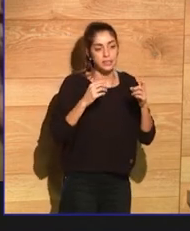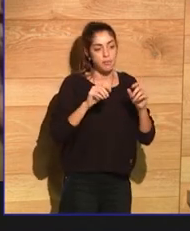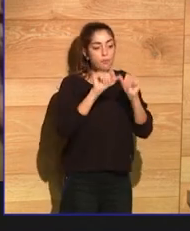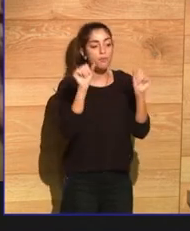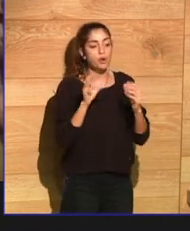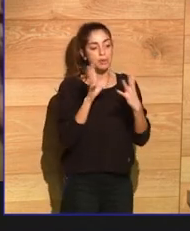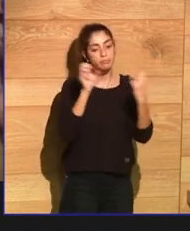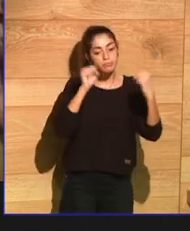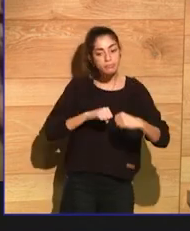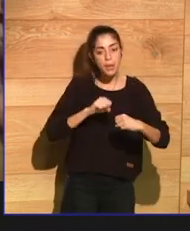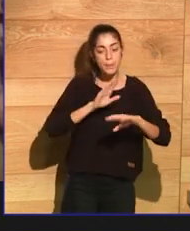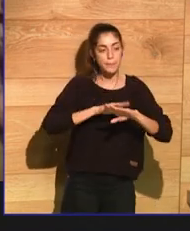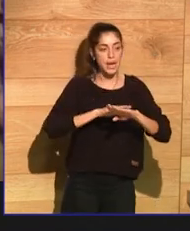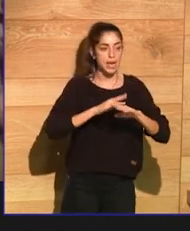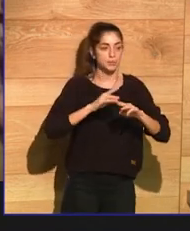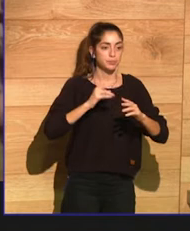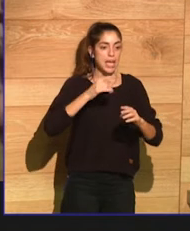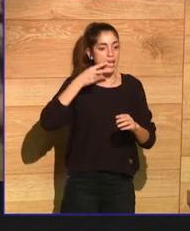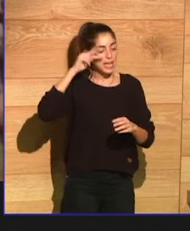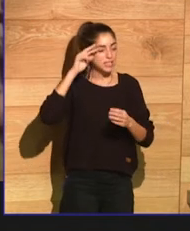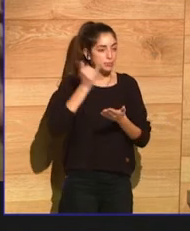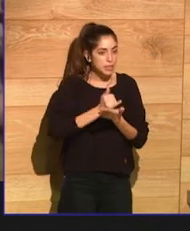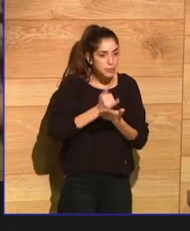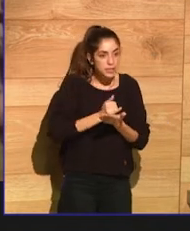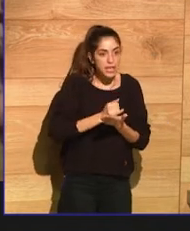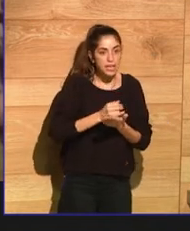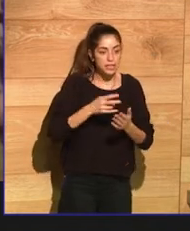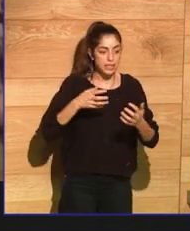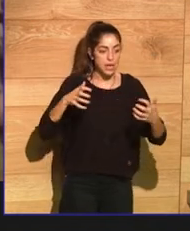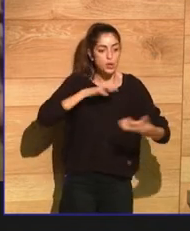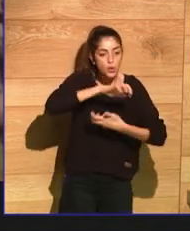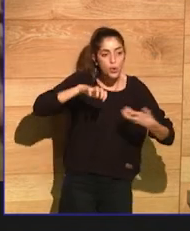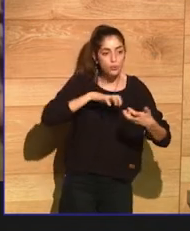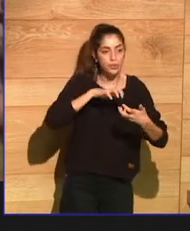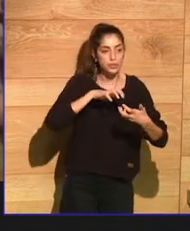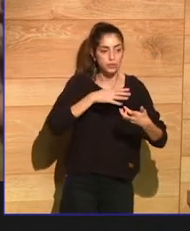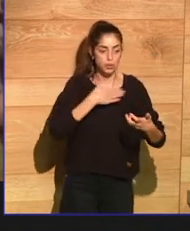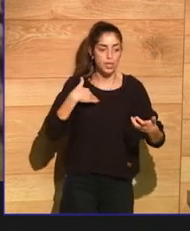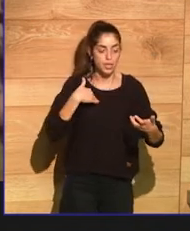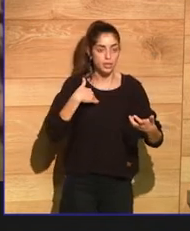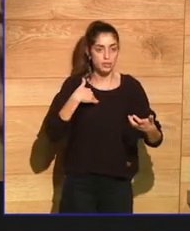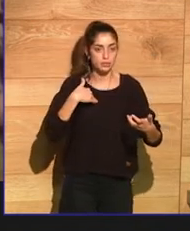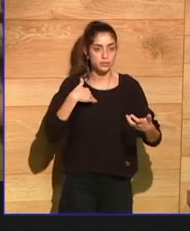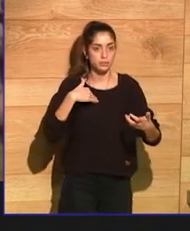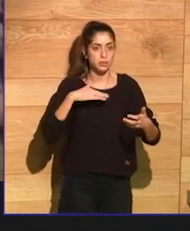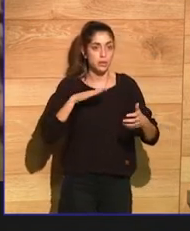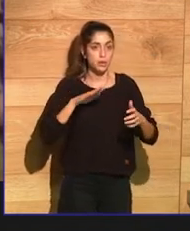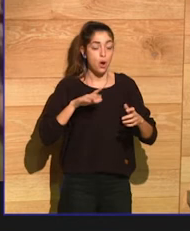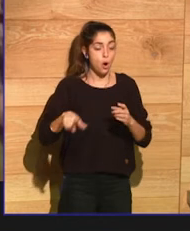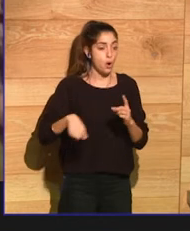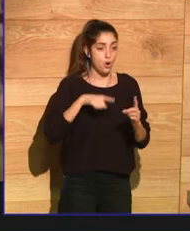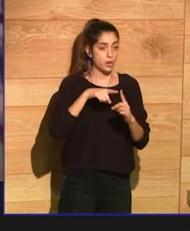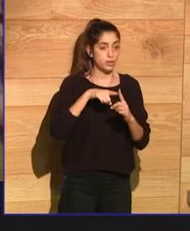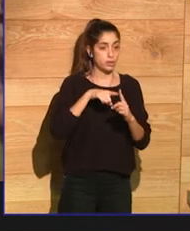upon sort of activity. And so they can just get their toe wet and they can sort of develop their